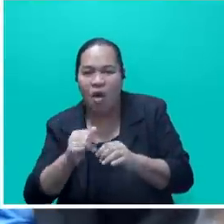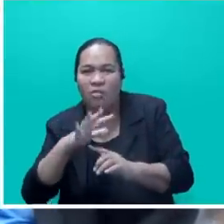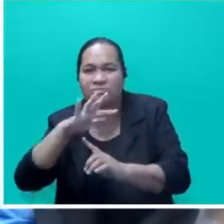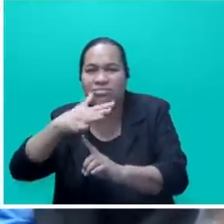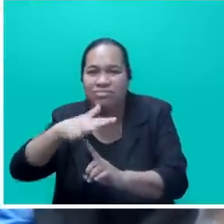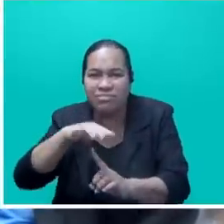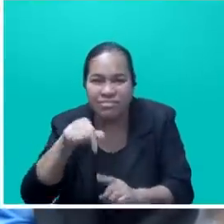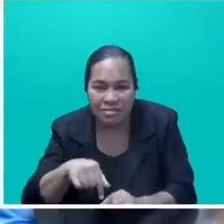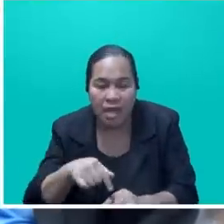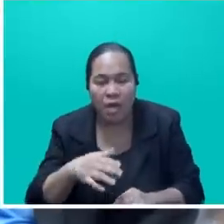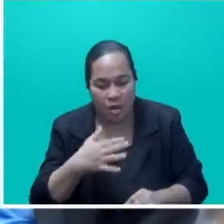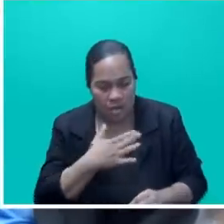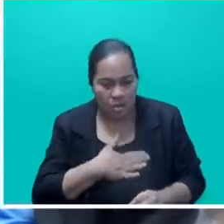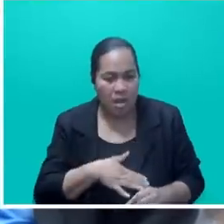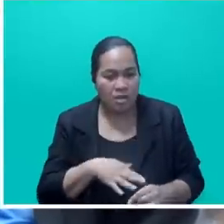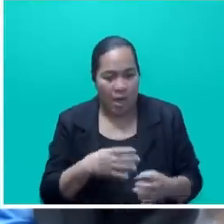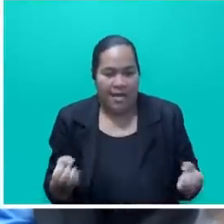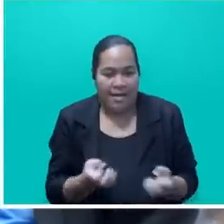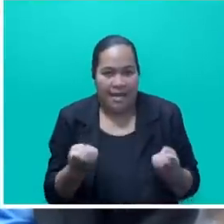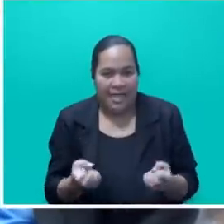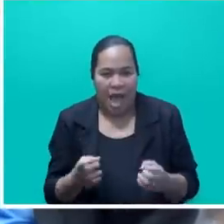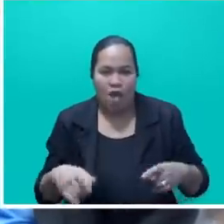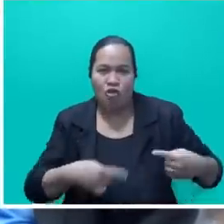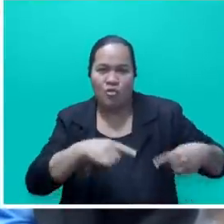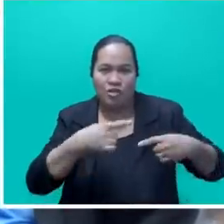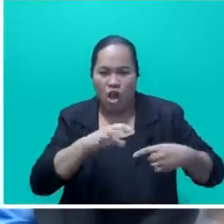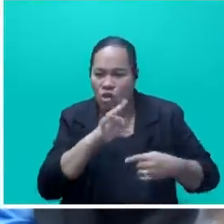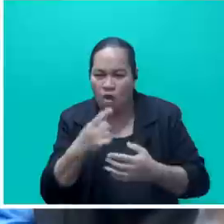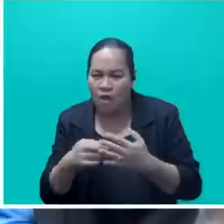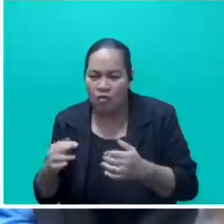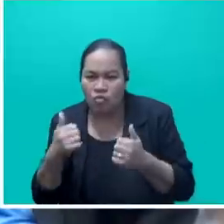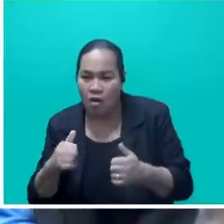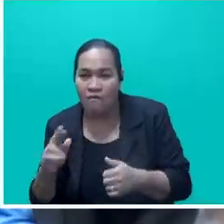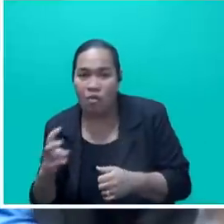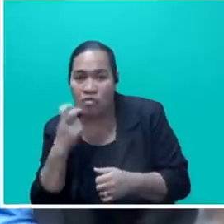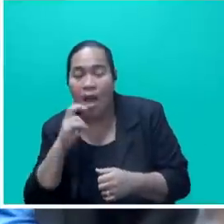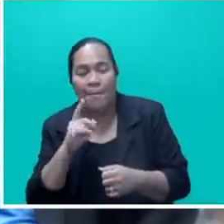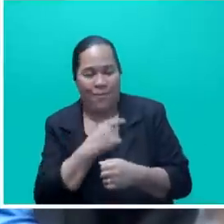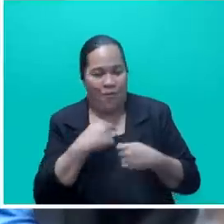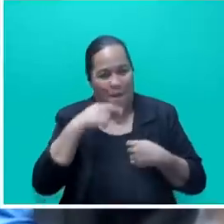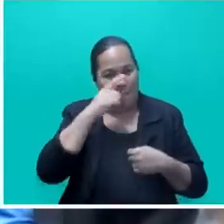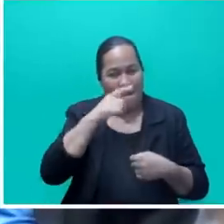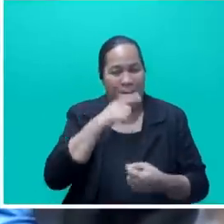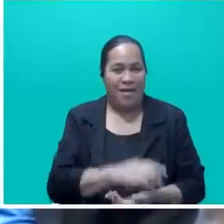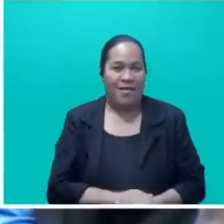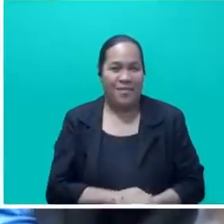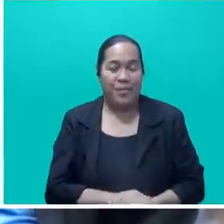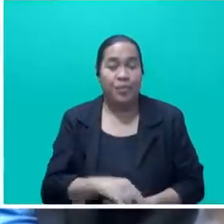We need to encourage healthy competition for the sake of not just tourists, but for our people. Mr Speaker said,